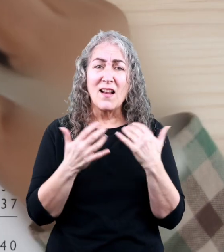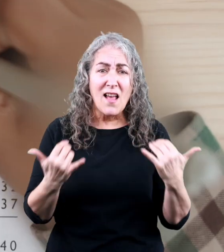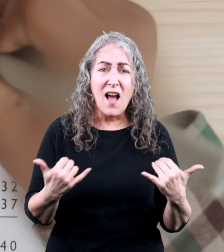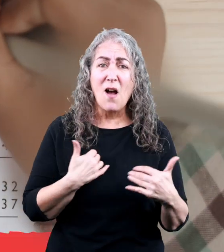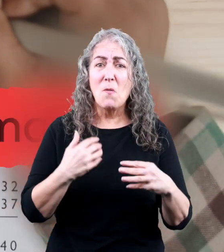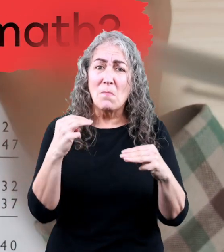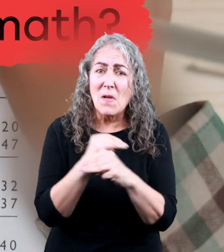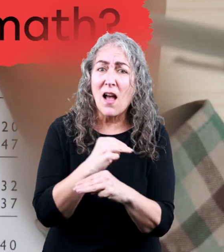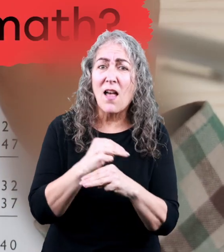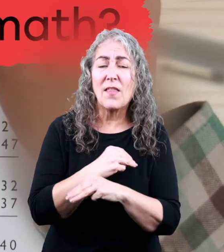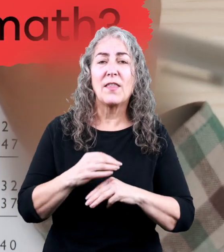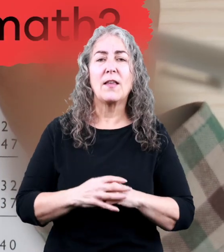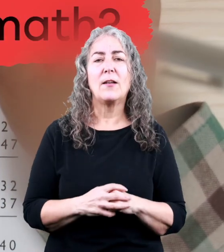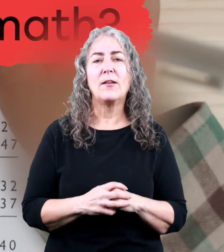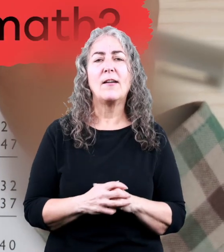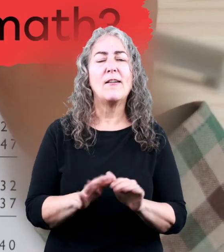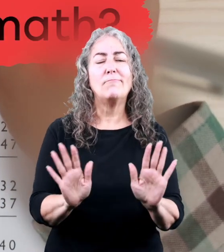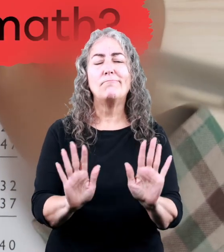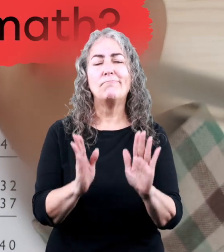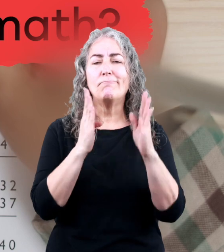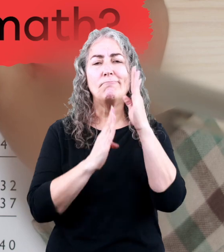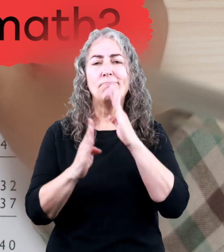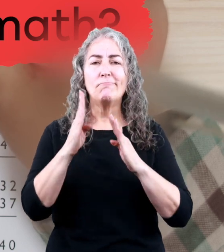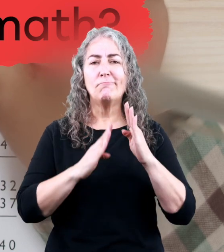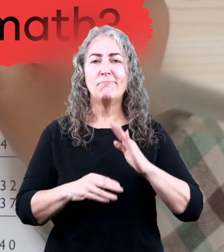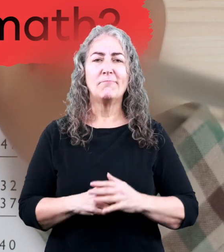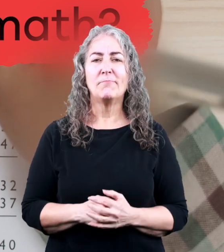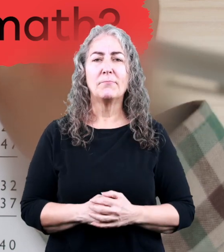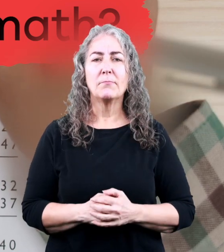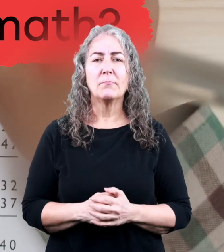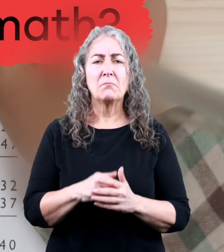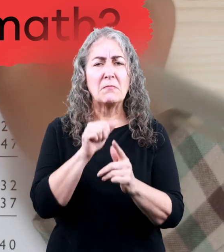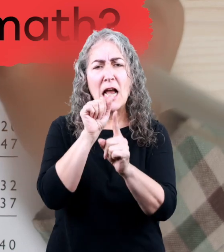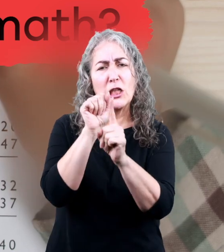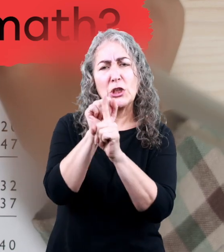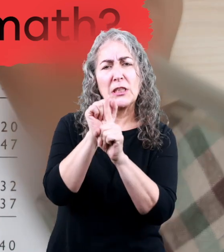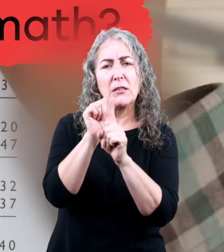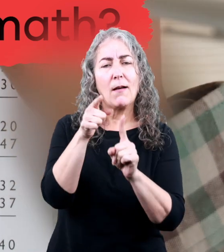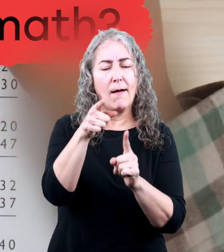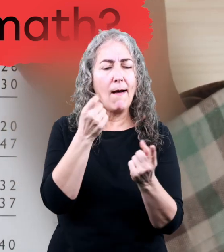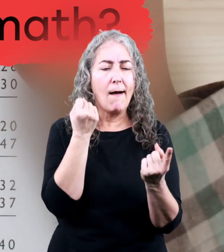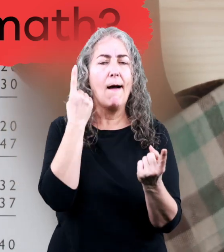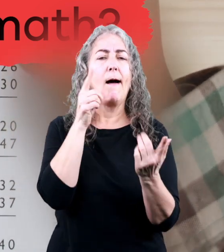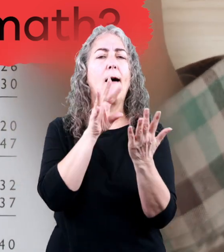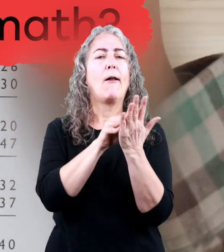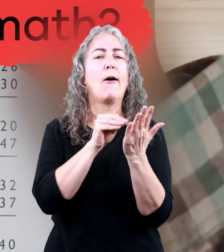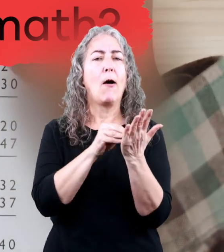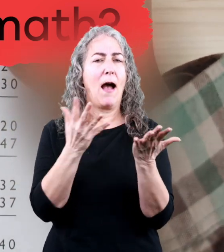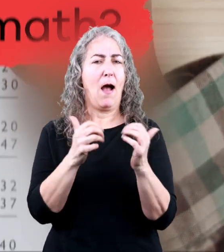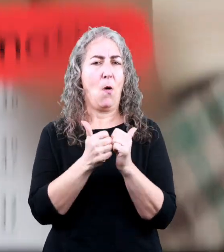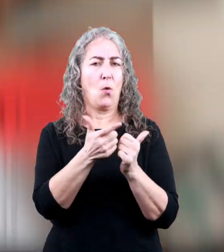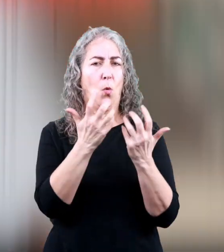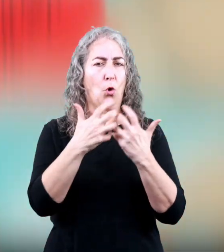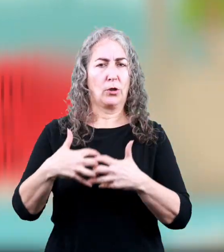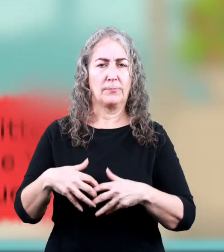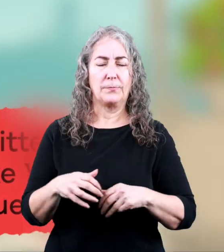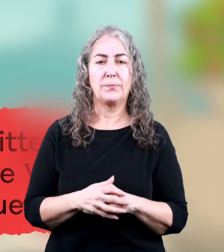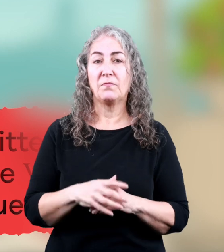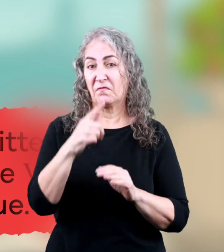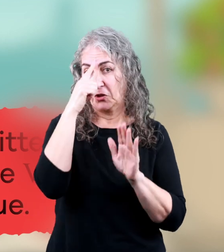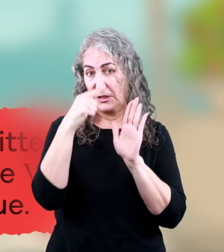wait, what, I have to do math? Don't worry, it's not as tricky once you see how it works.